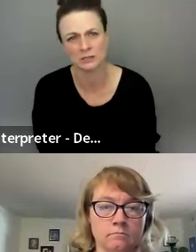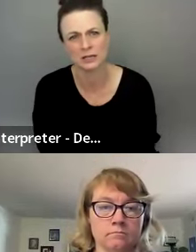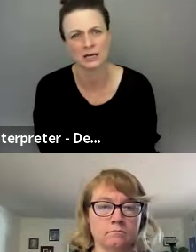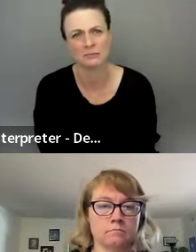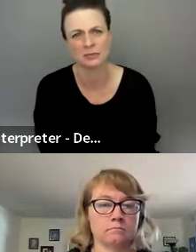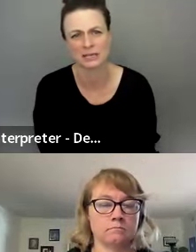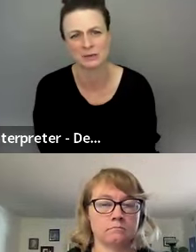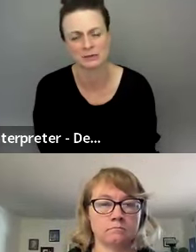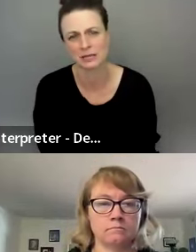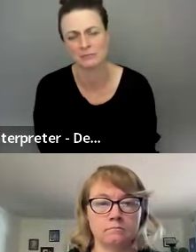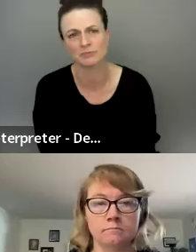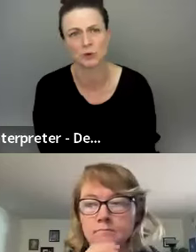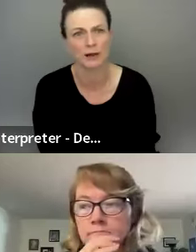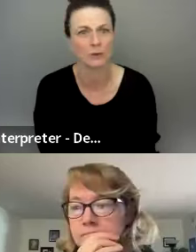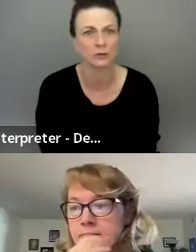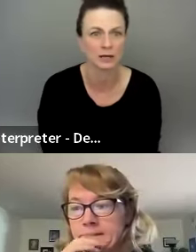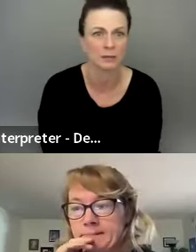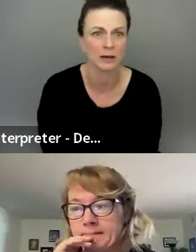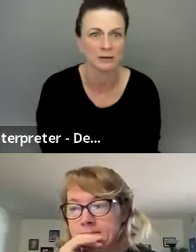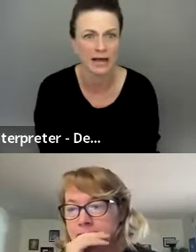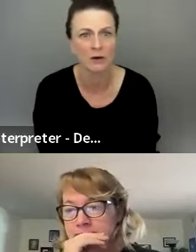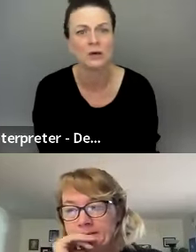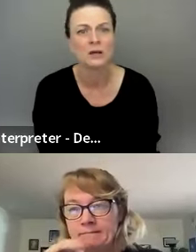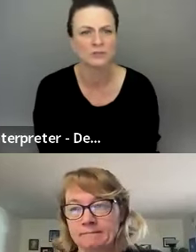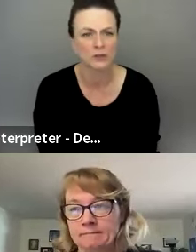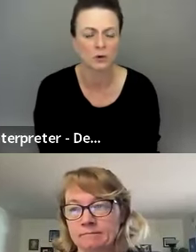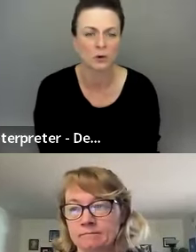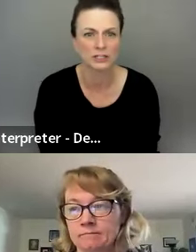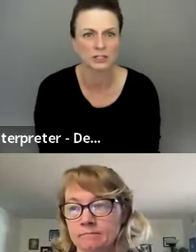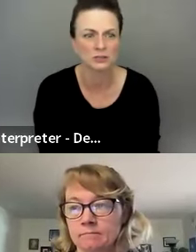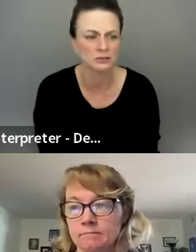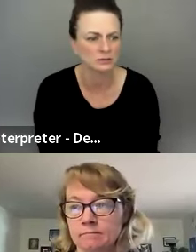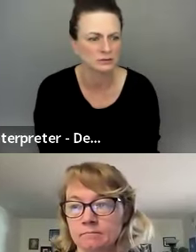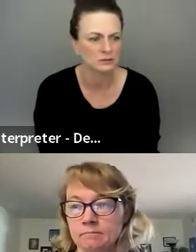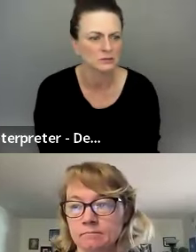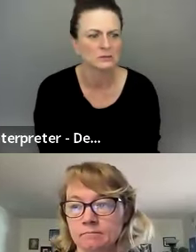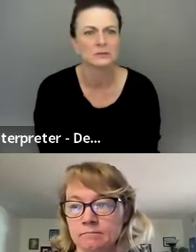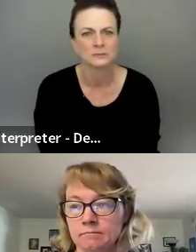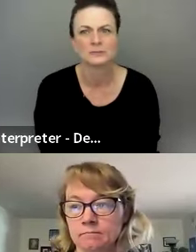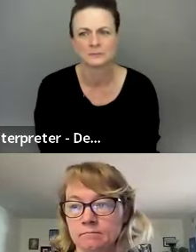couple of years, um, keep it the same format we are talking about now for the core issues.